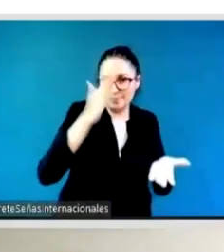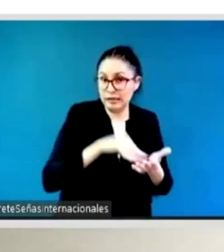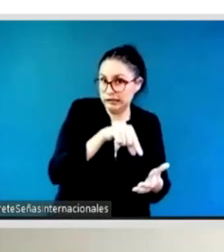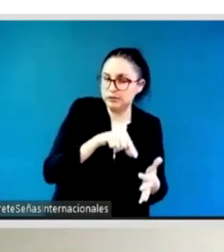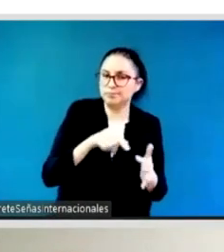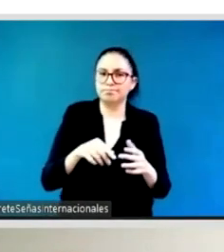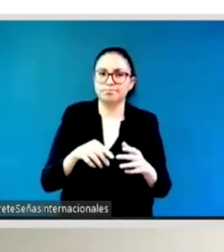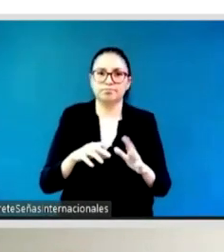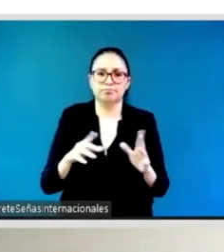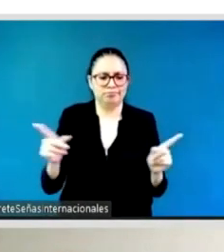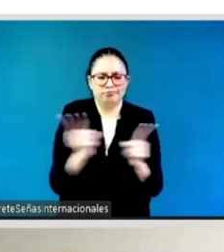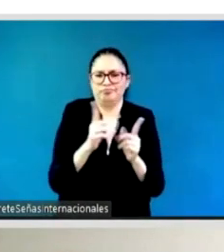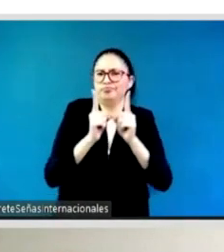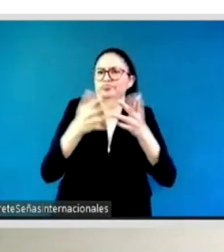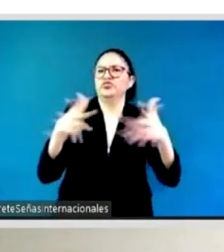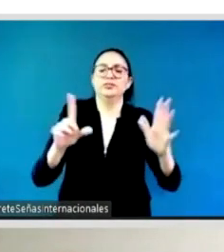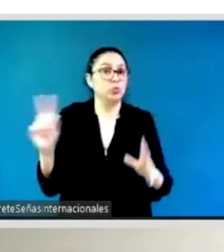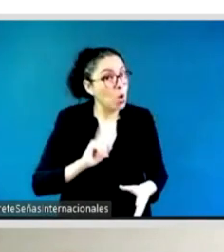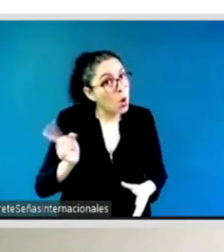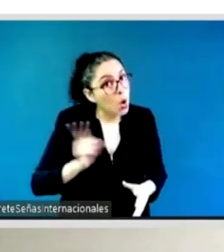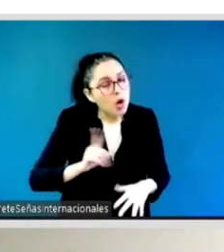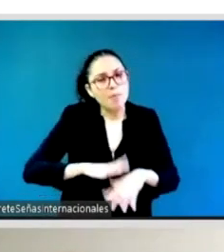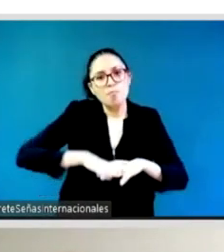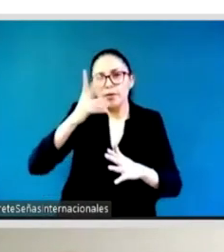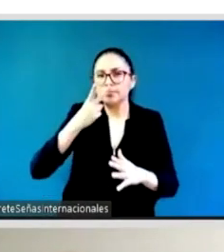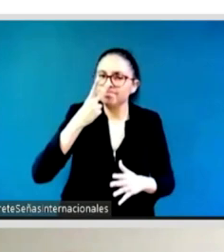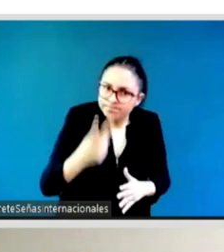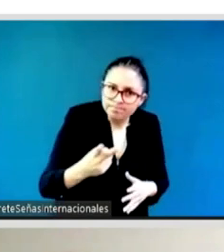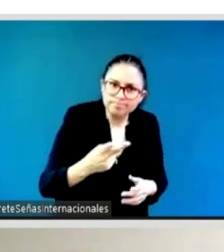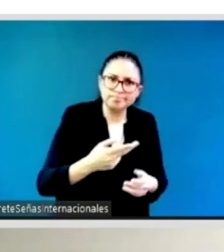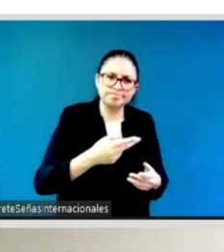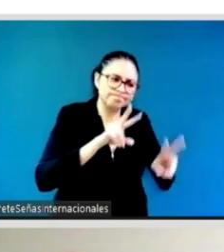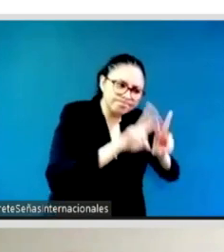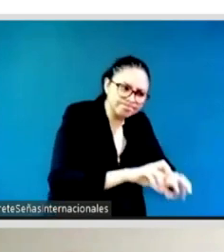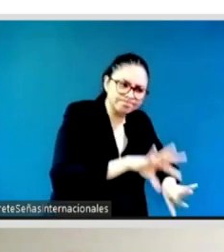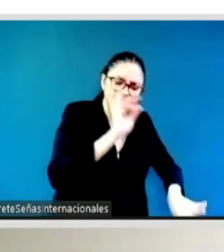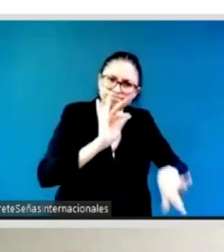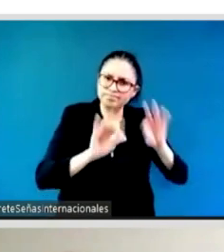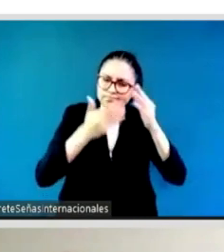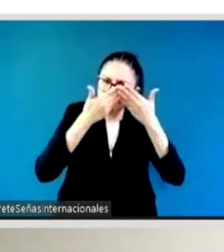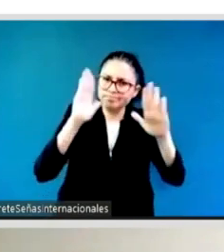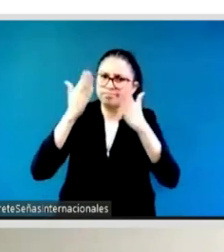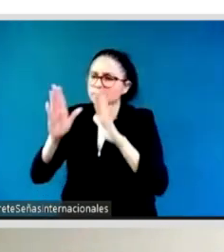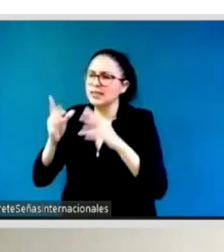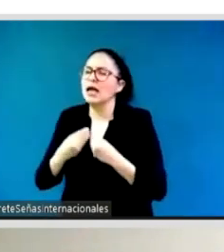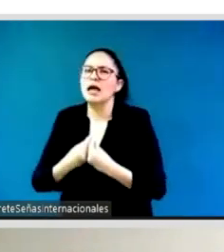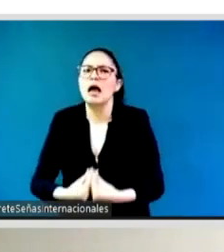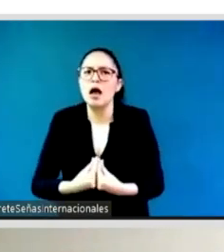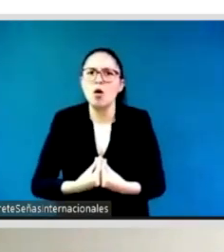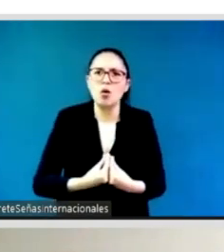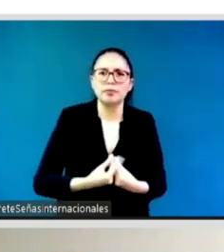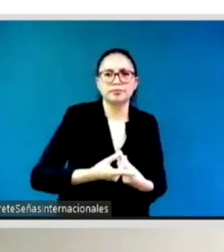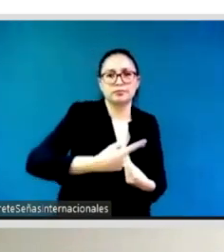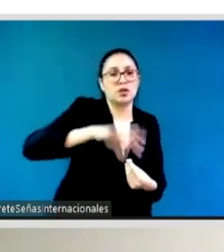have lived in the political violence as our testimony so most of us i think like most